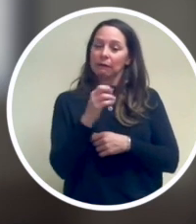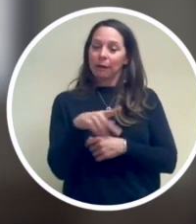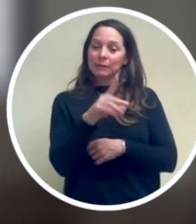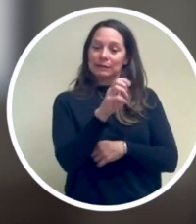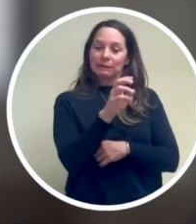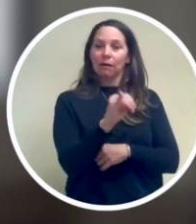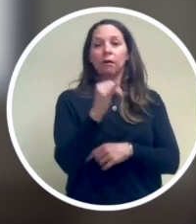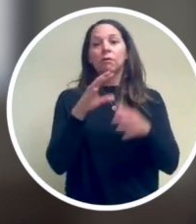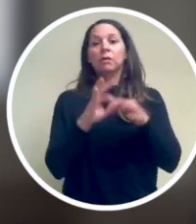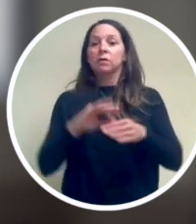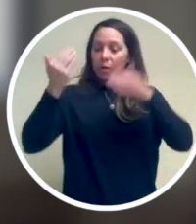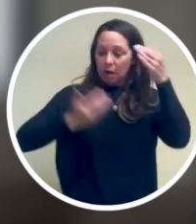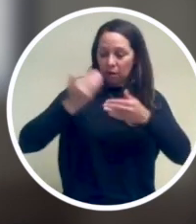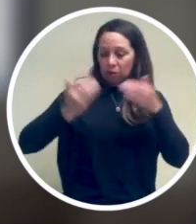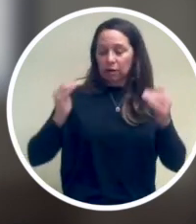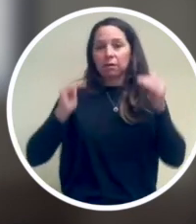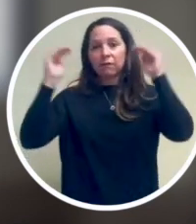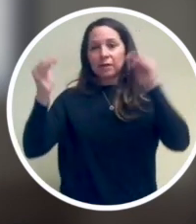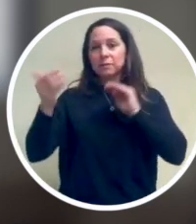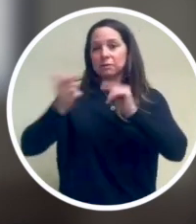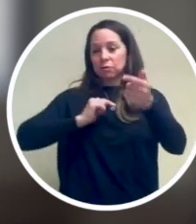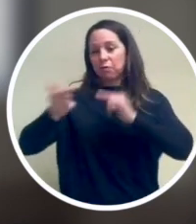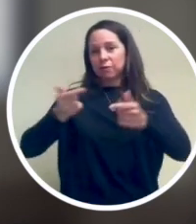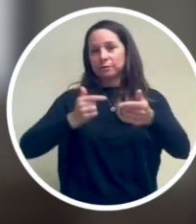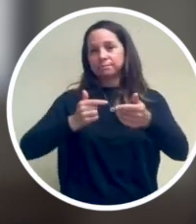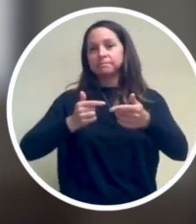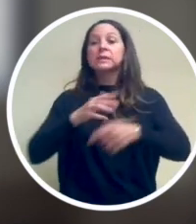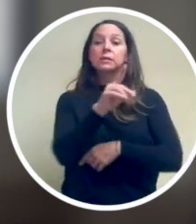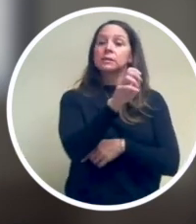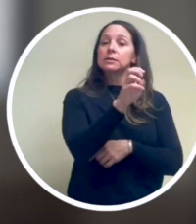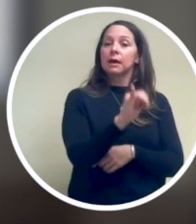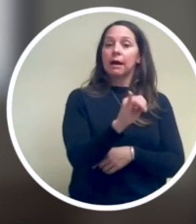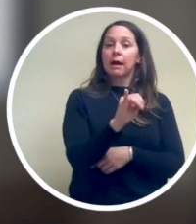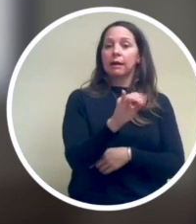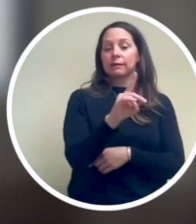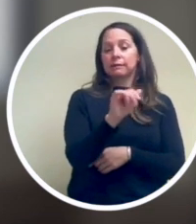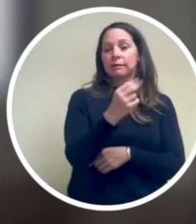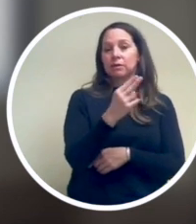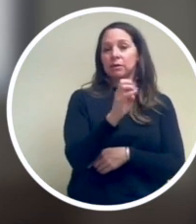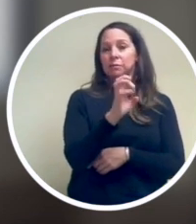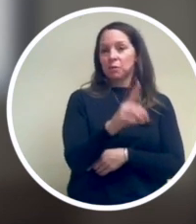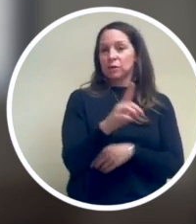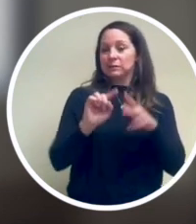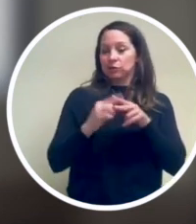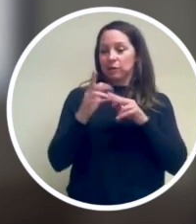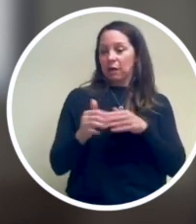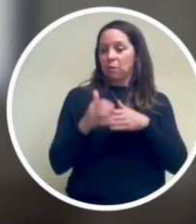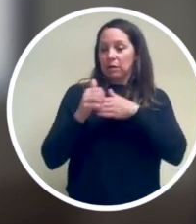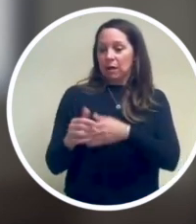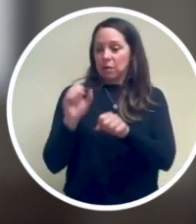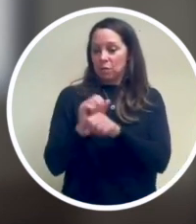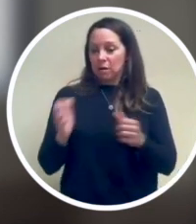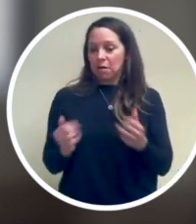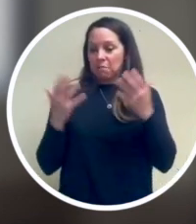gaps in DEI when it comes to hiring, advancement, and turnover. A DEI dashboard is in the works that will